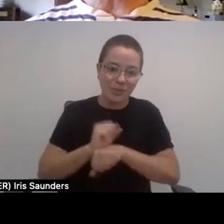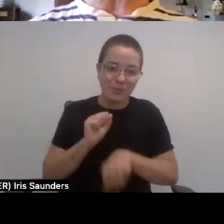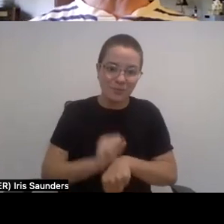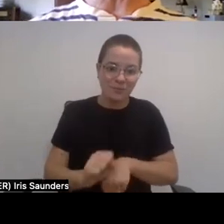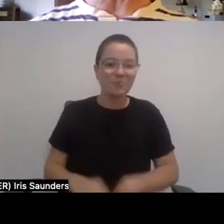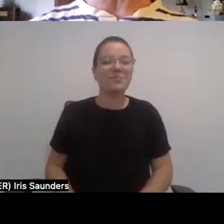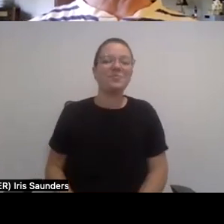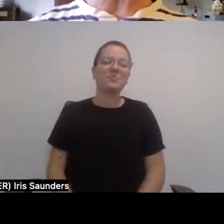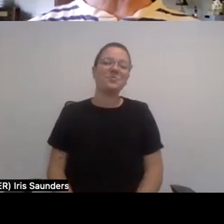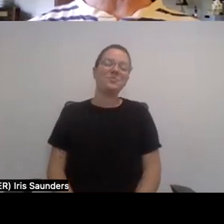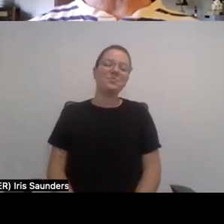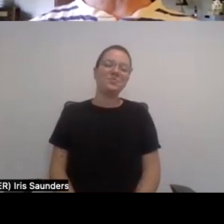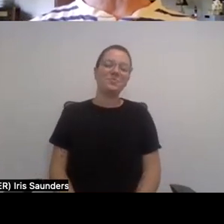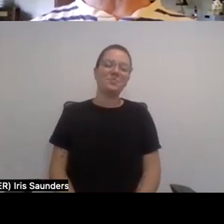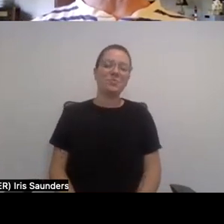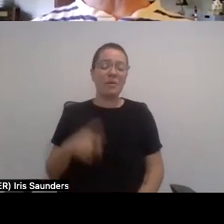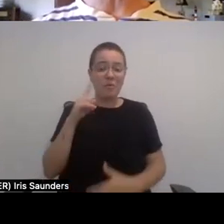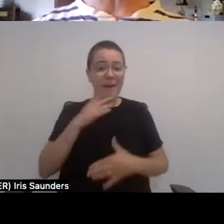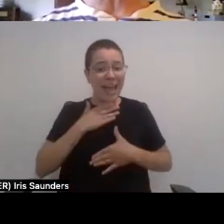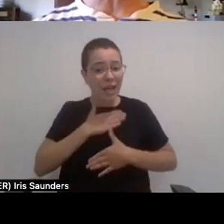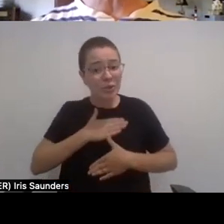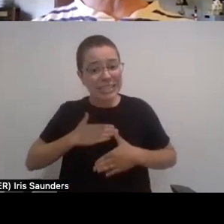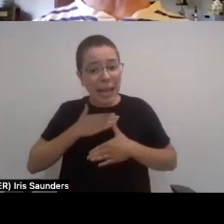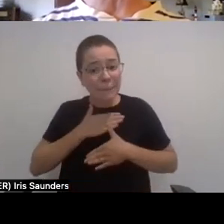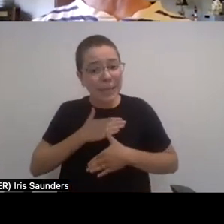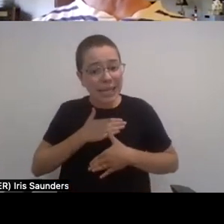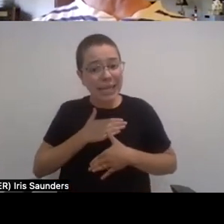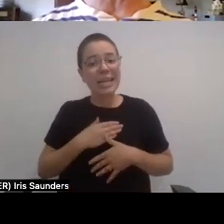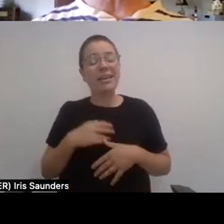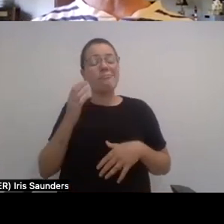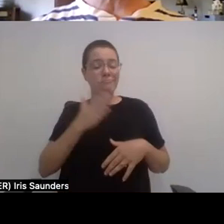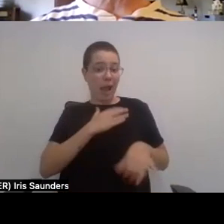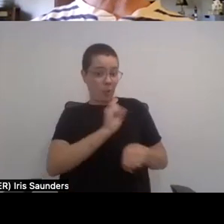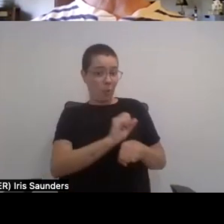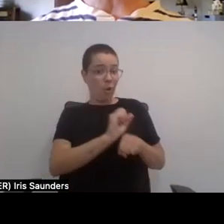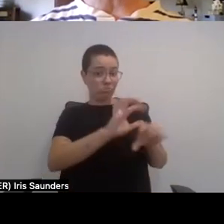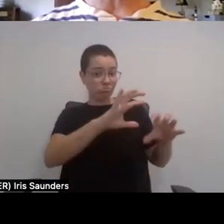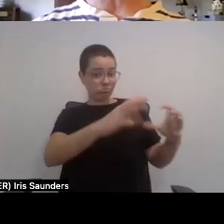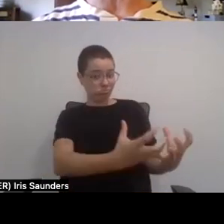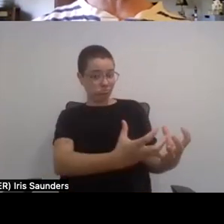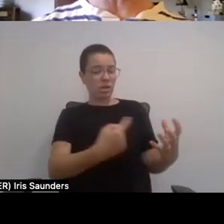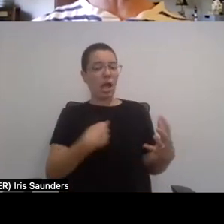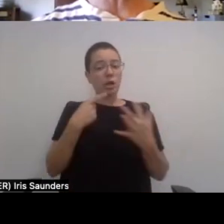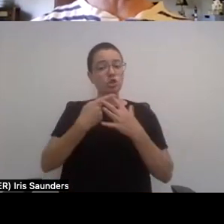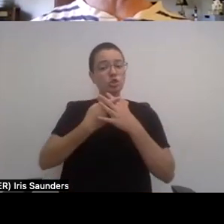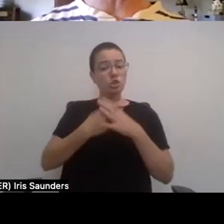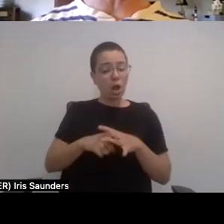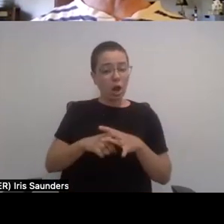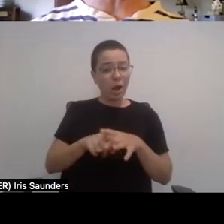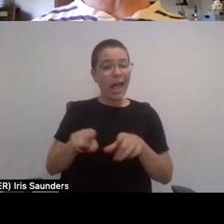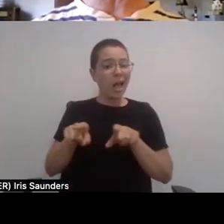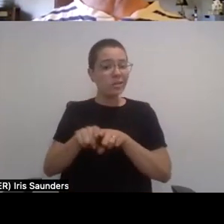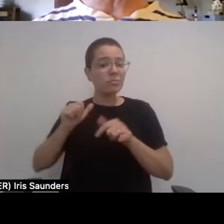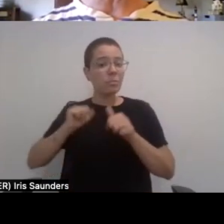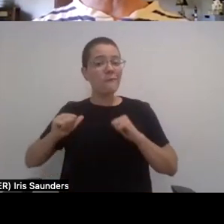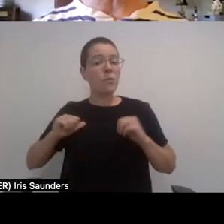But as far as entertainment and that type of work, I began as a performance artist and